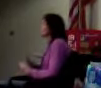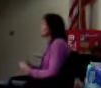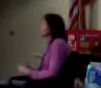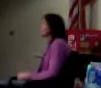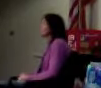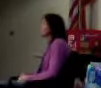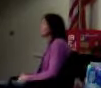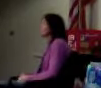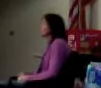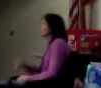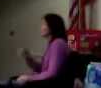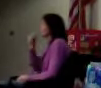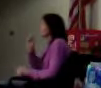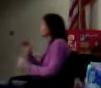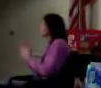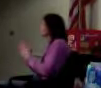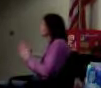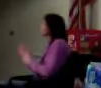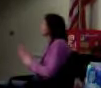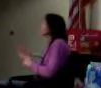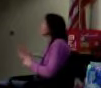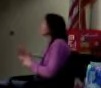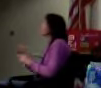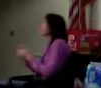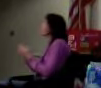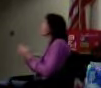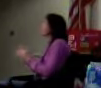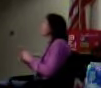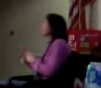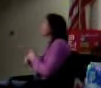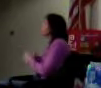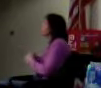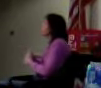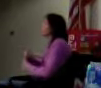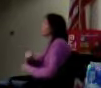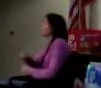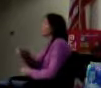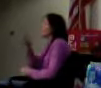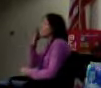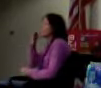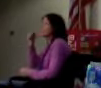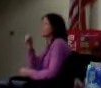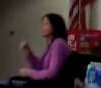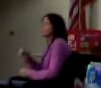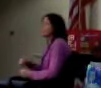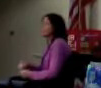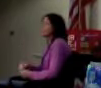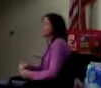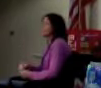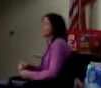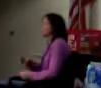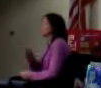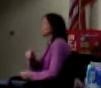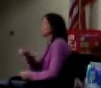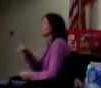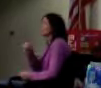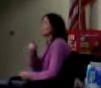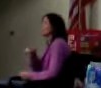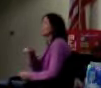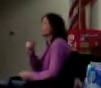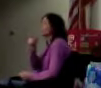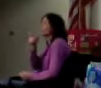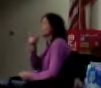It's this good recipe in this family tradition. It's this way in which you experienced the opportunity I lost, but who's the ice cream maker person? just lost you.